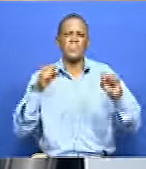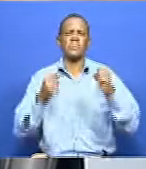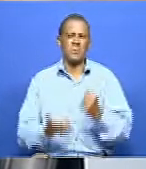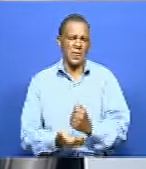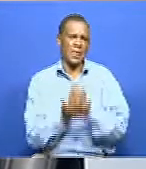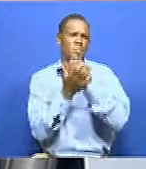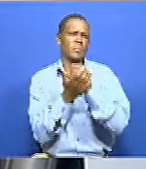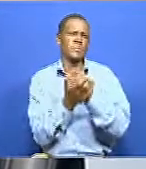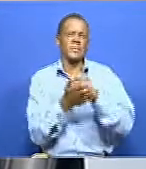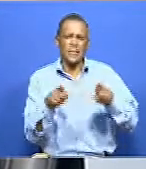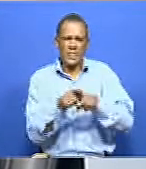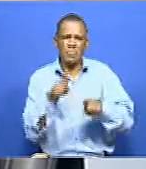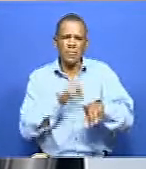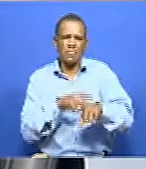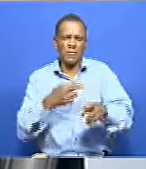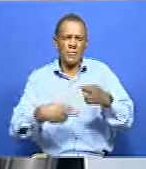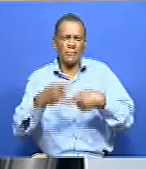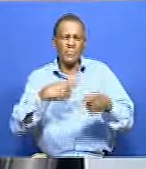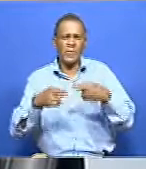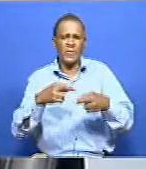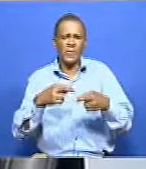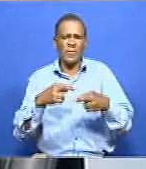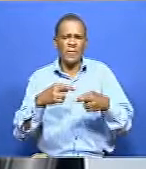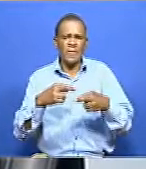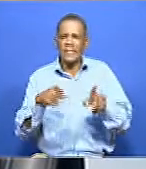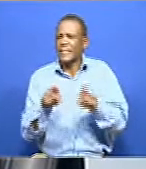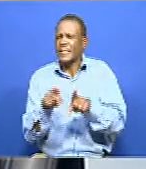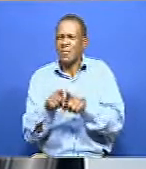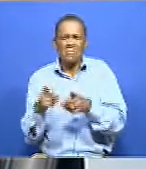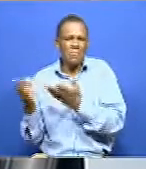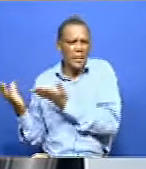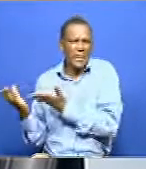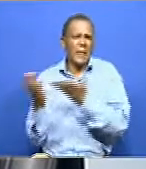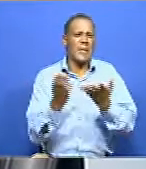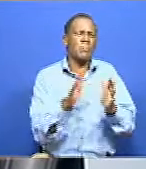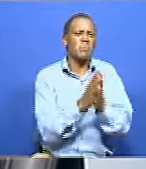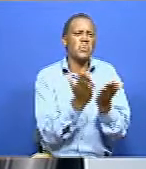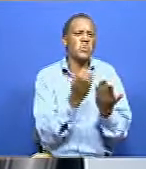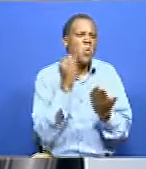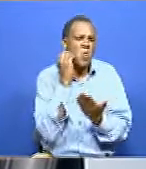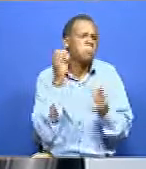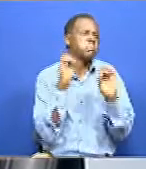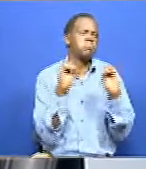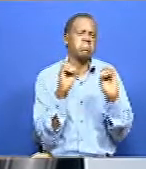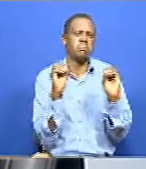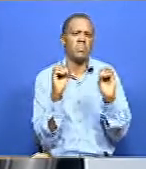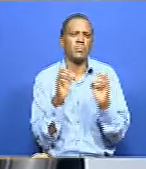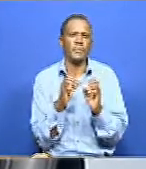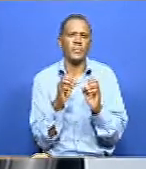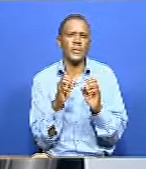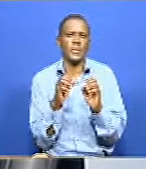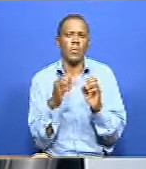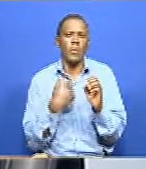in revision. And which revision? They didn't even have books to carry even home. So, we are having a process from